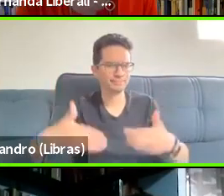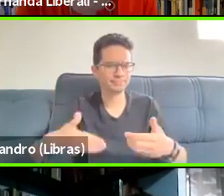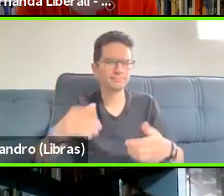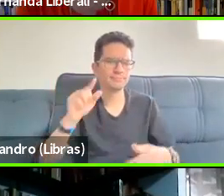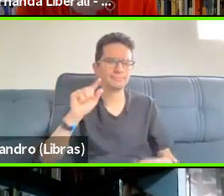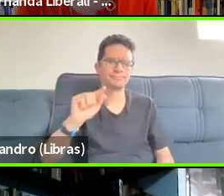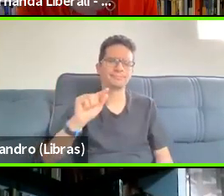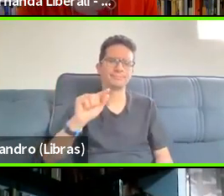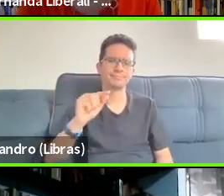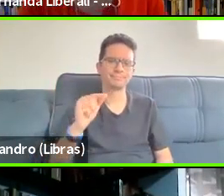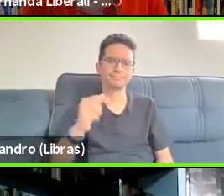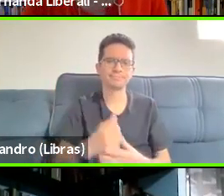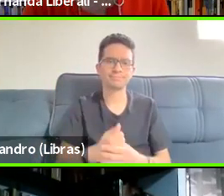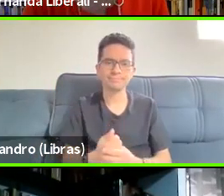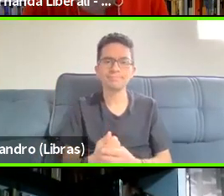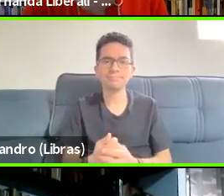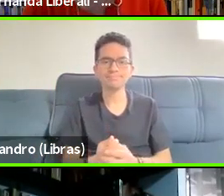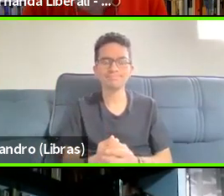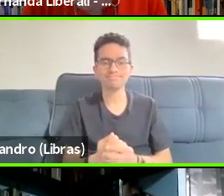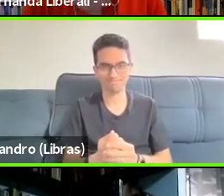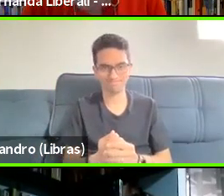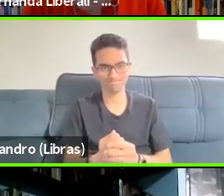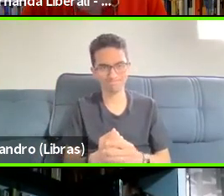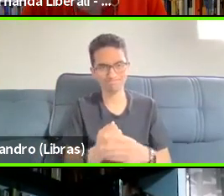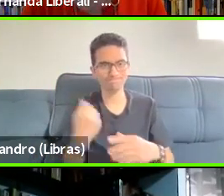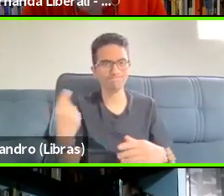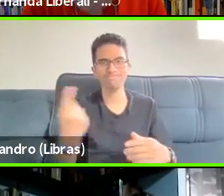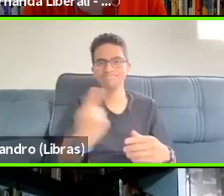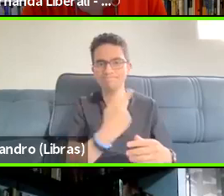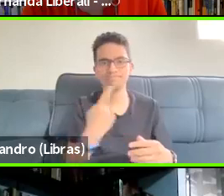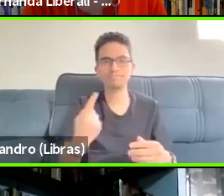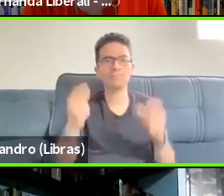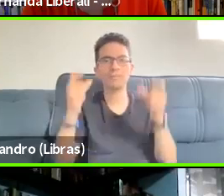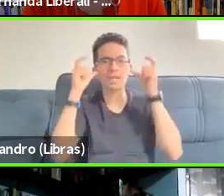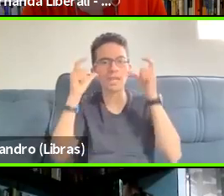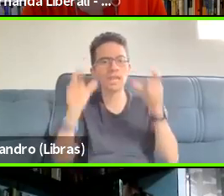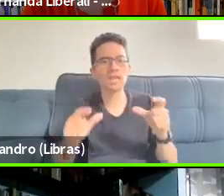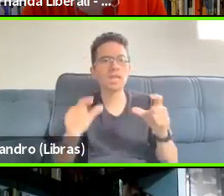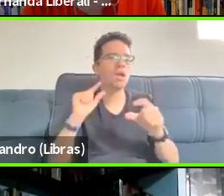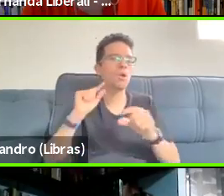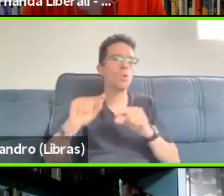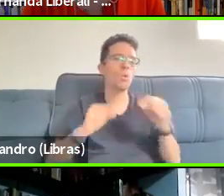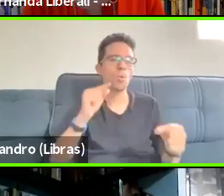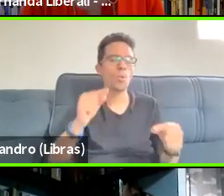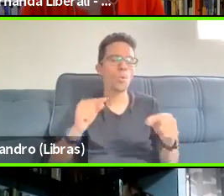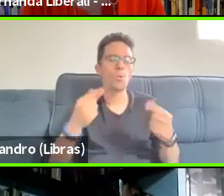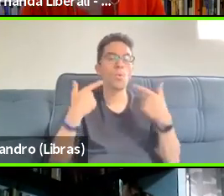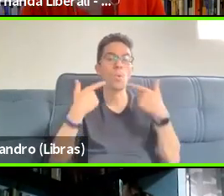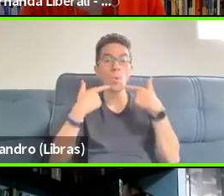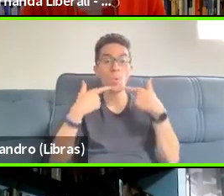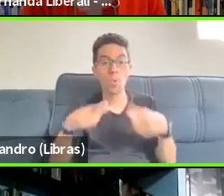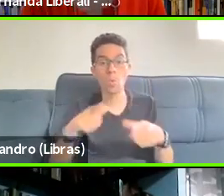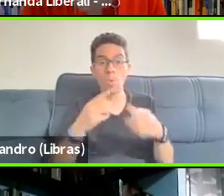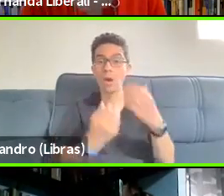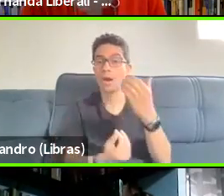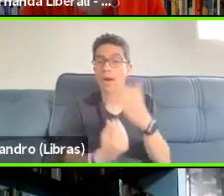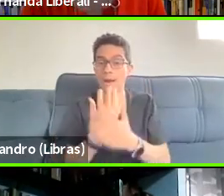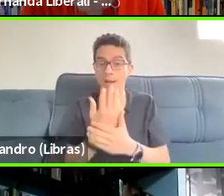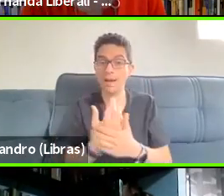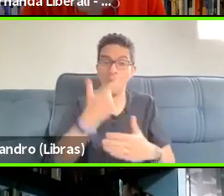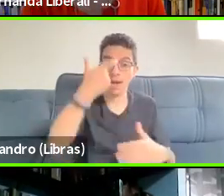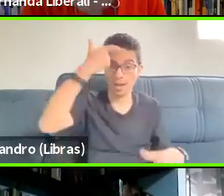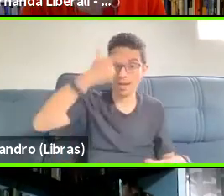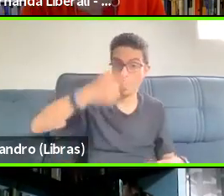sort of the full enactment of language with this. And, and that is one of the reasons that I have shifted to from saying I study discourse, not